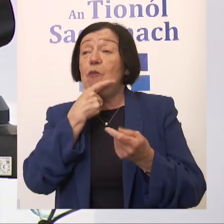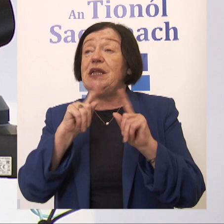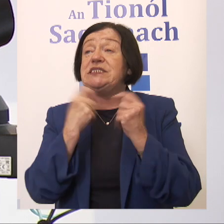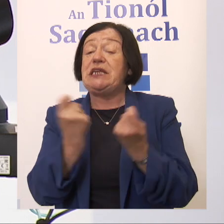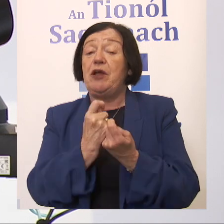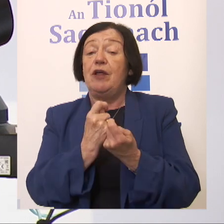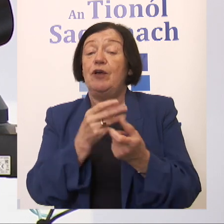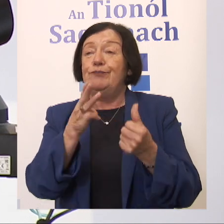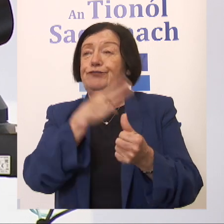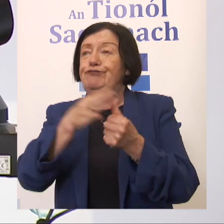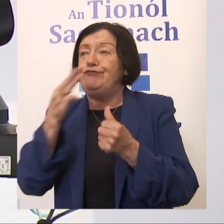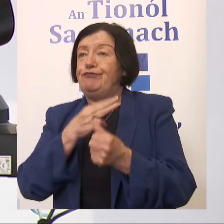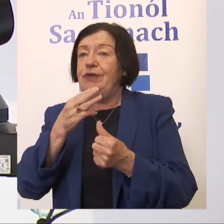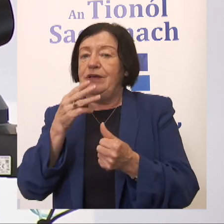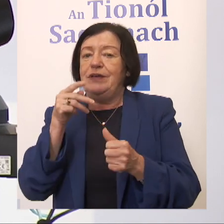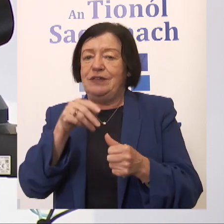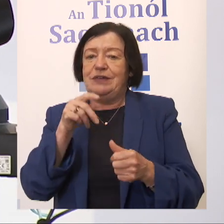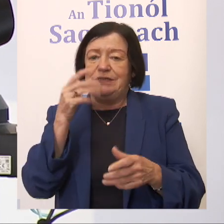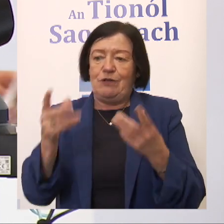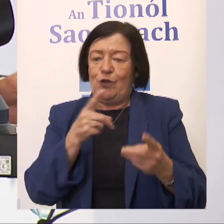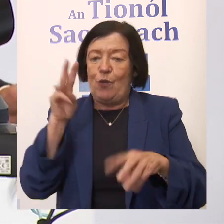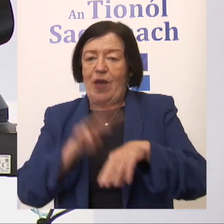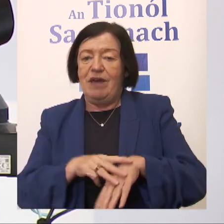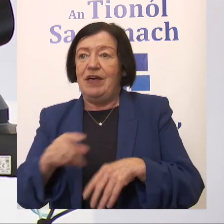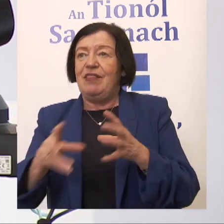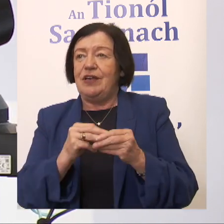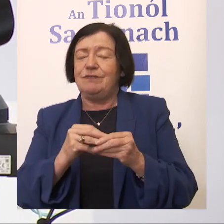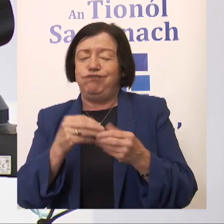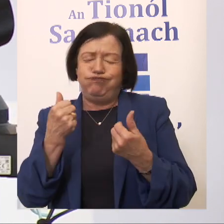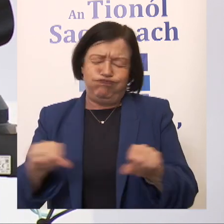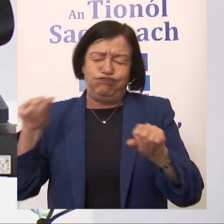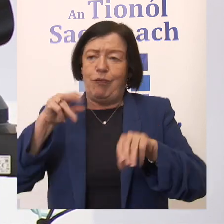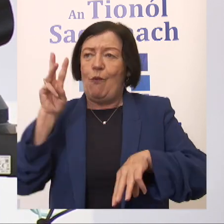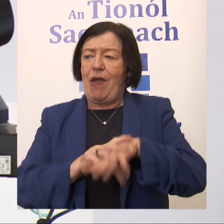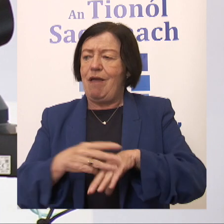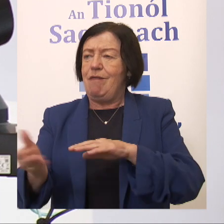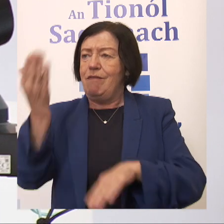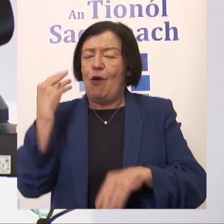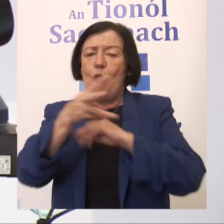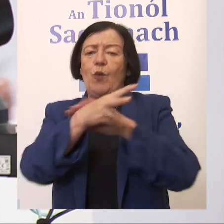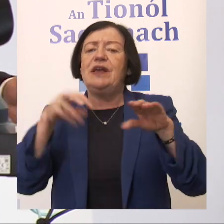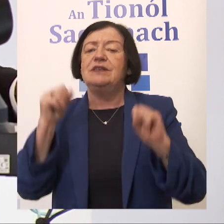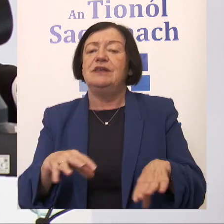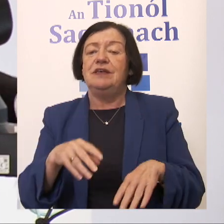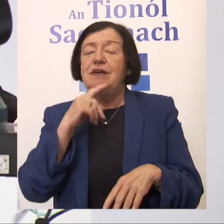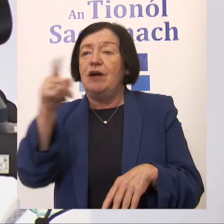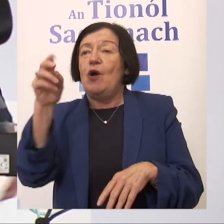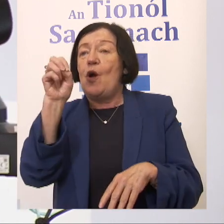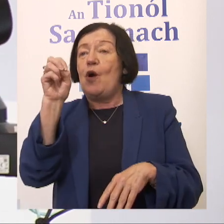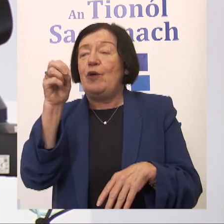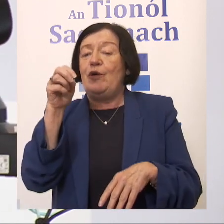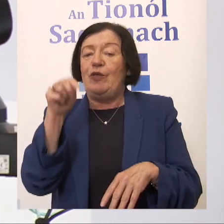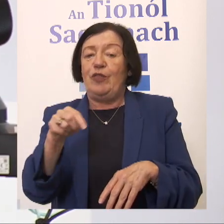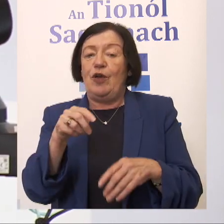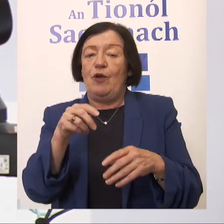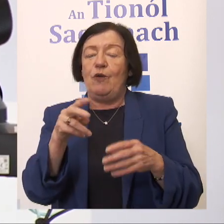preparation is an intense performance. And things have gone so well over the last number of weeks. But I know in the shadows, the